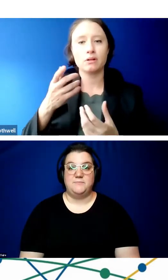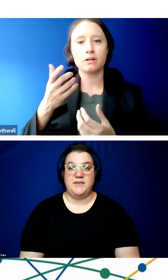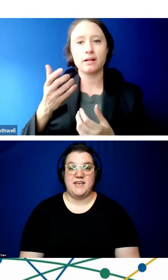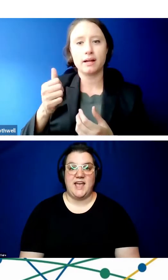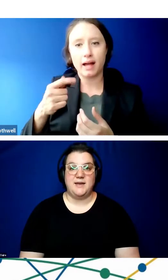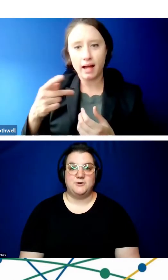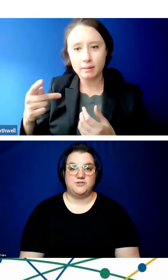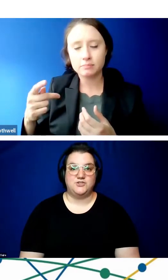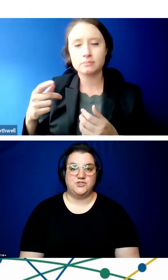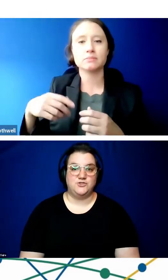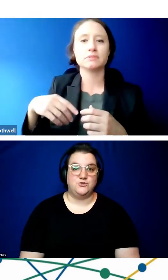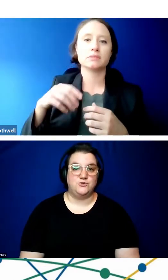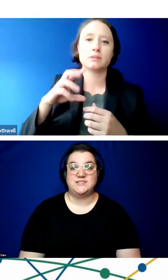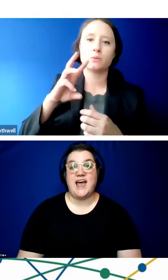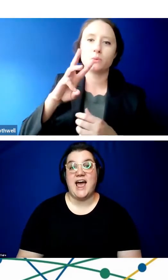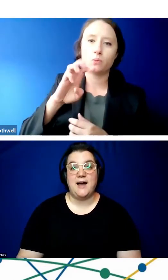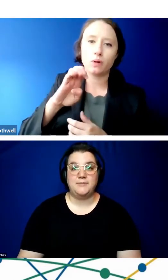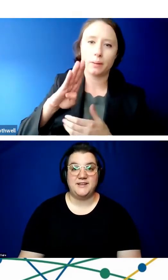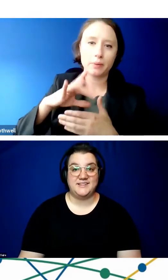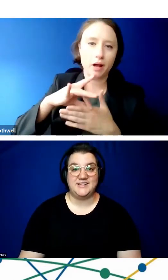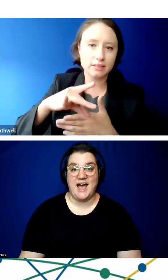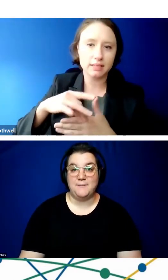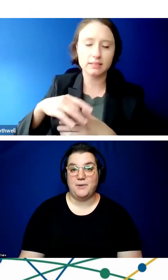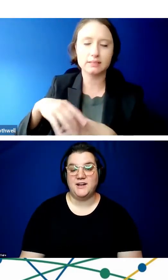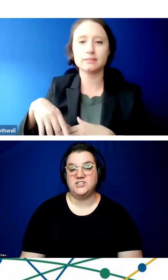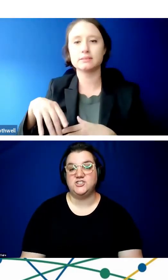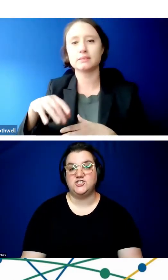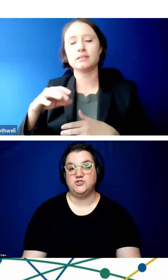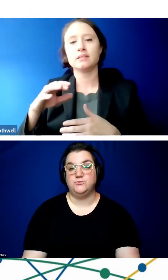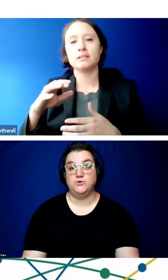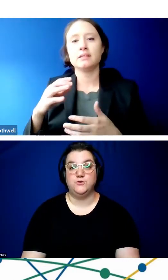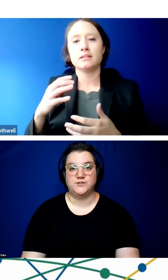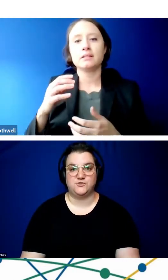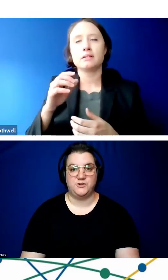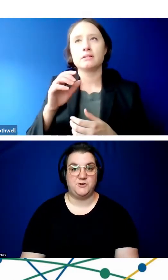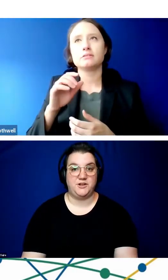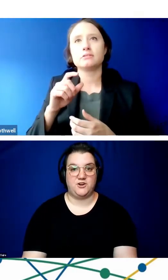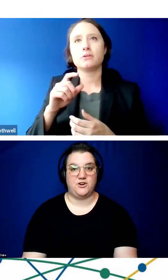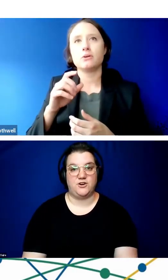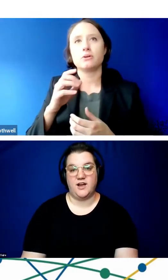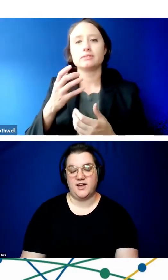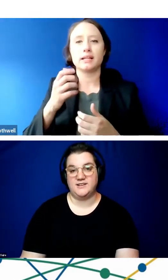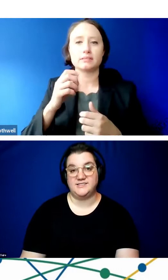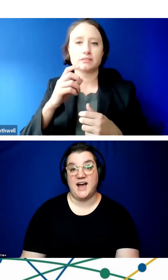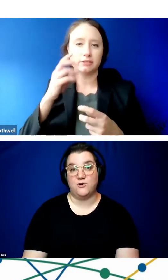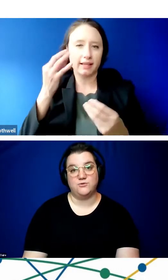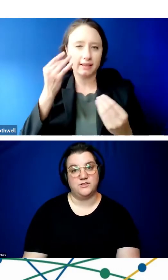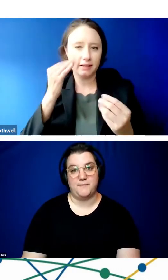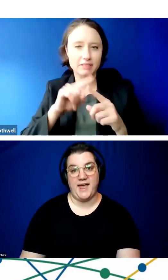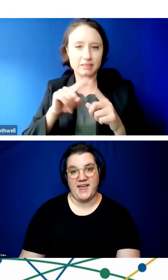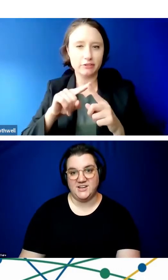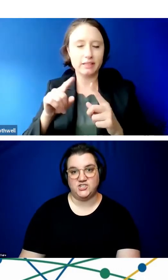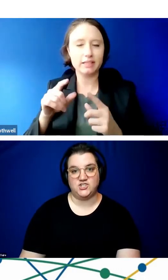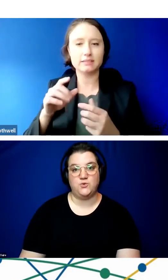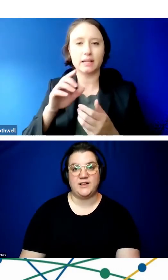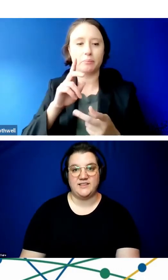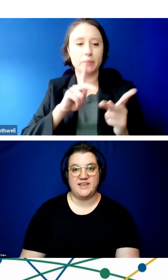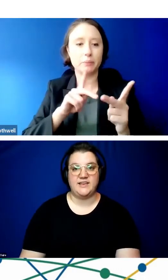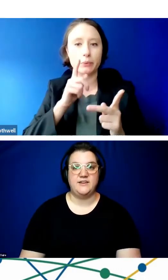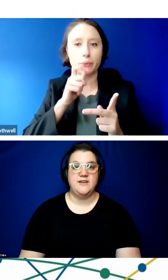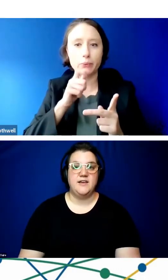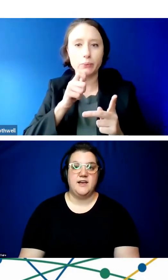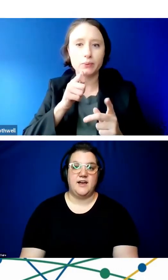being able to tab, hit the tab button to move a screen reader down the page